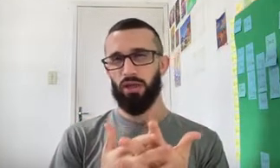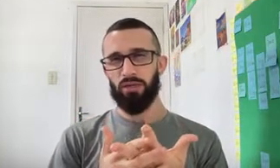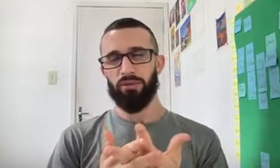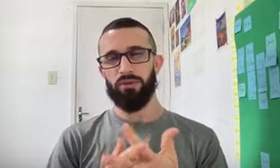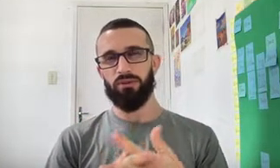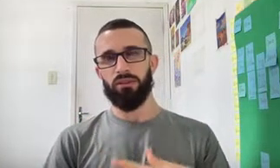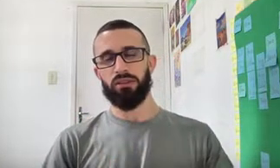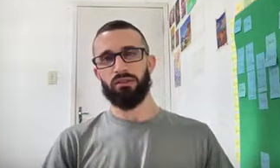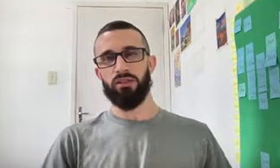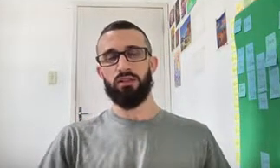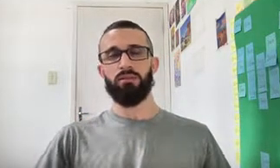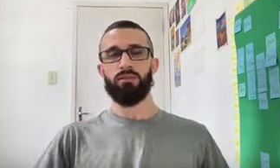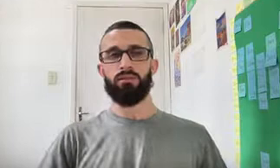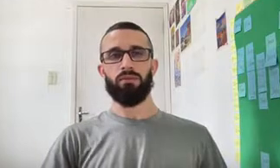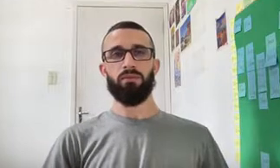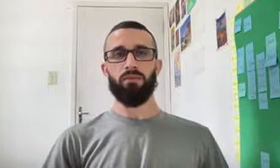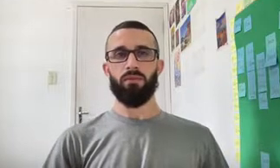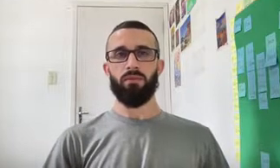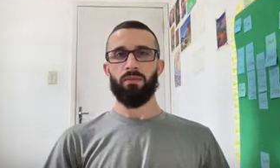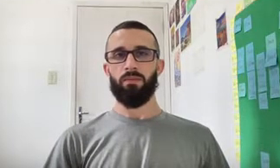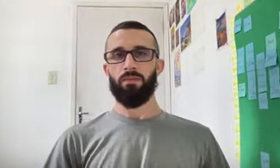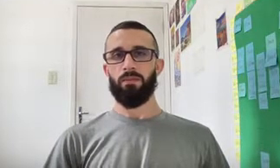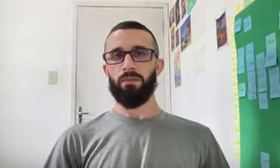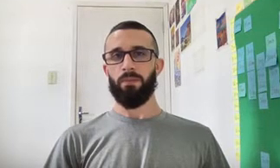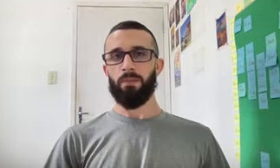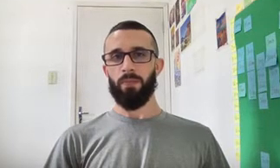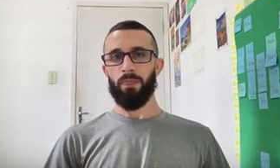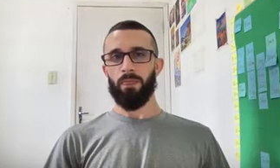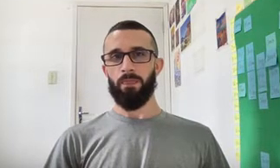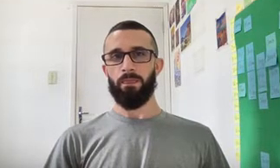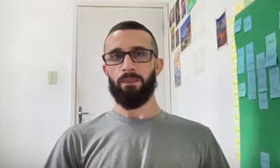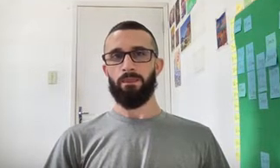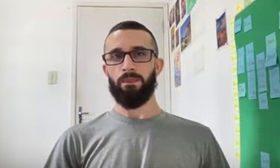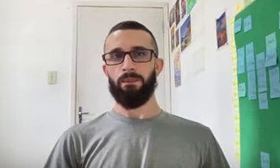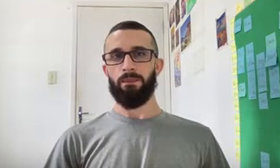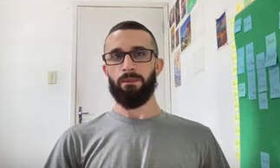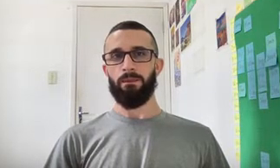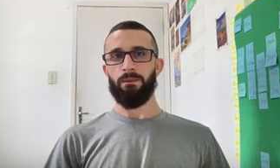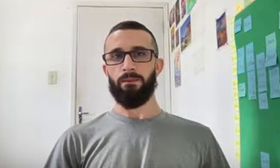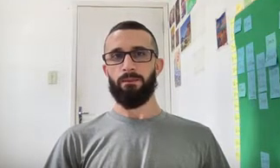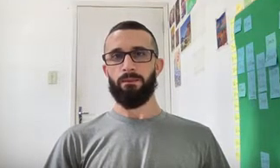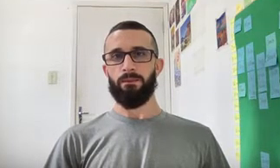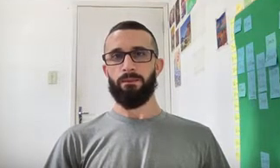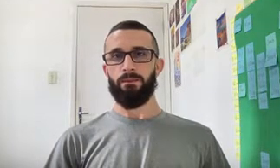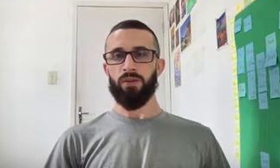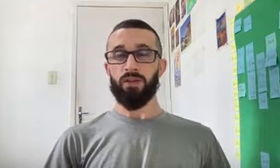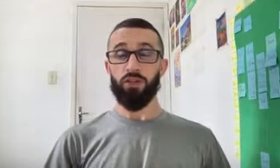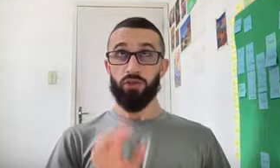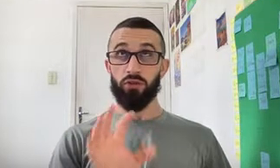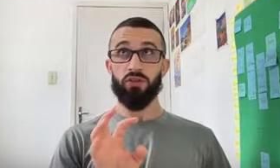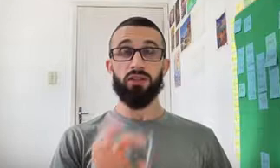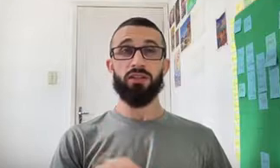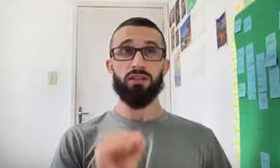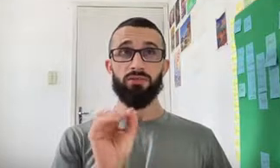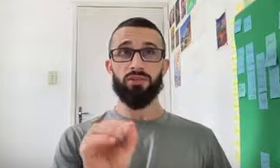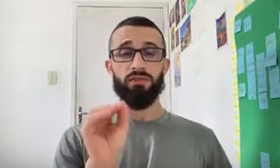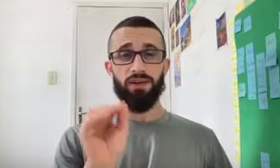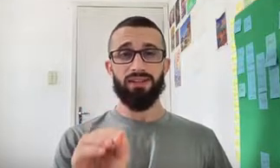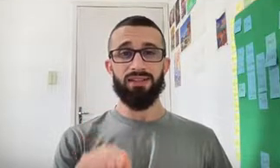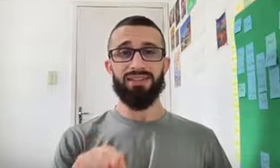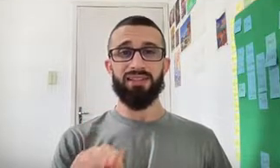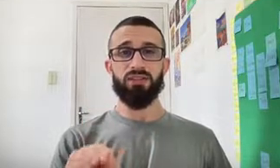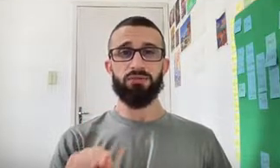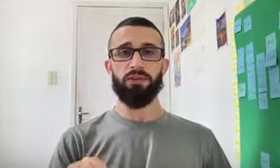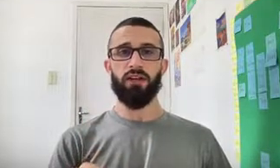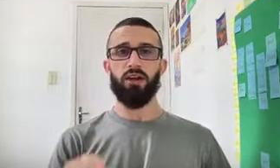into trouble Or Yeah E eu tenho certeza Que você vai se identificar Com alguma coisa E eu tenho certeza Que você